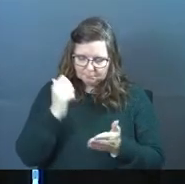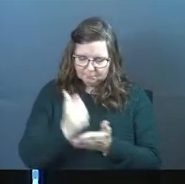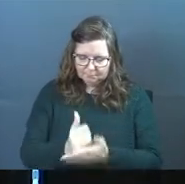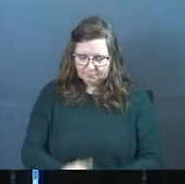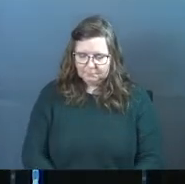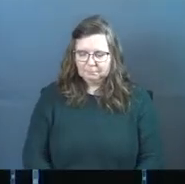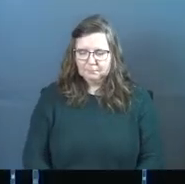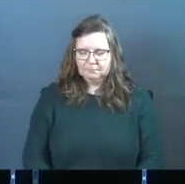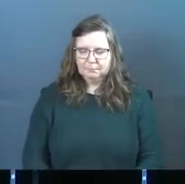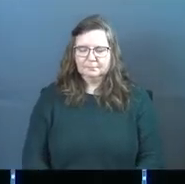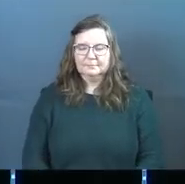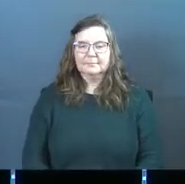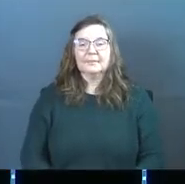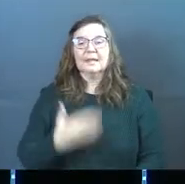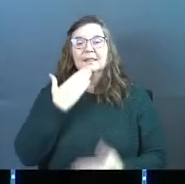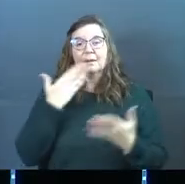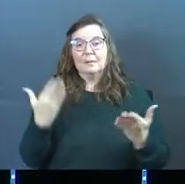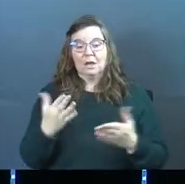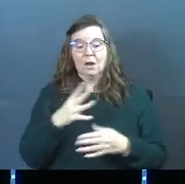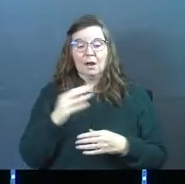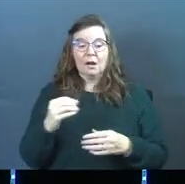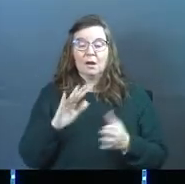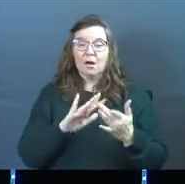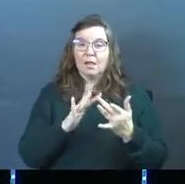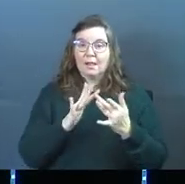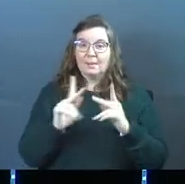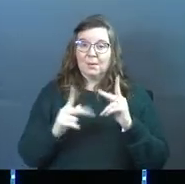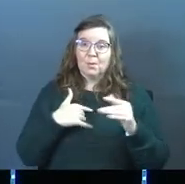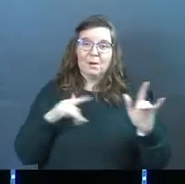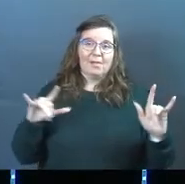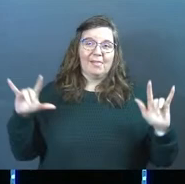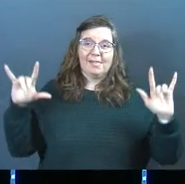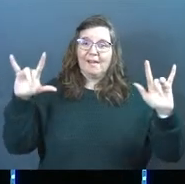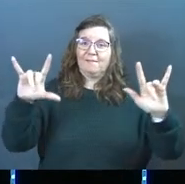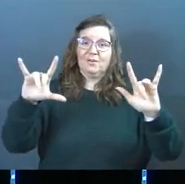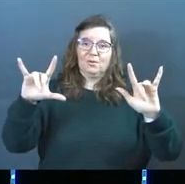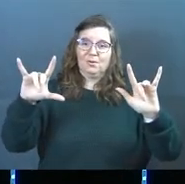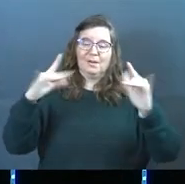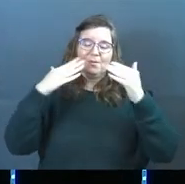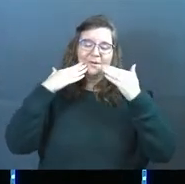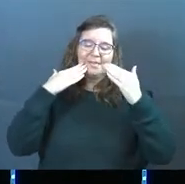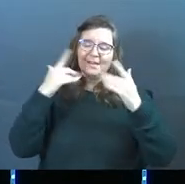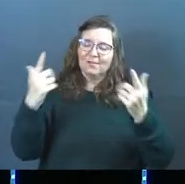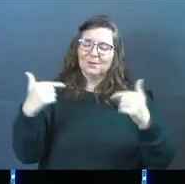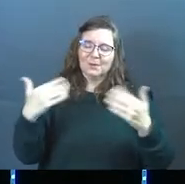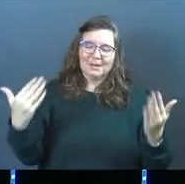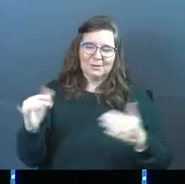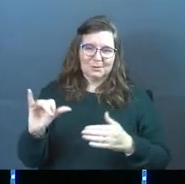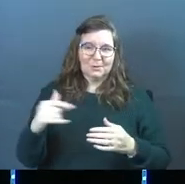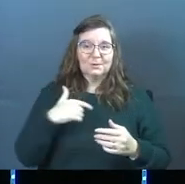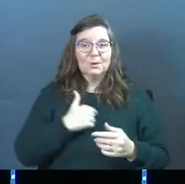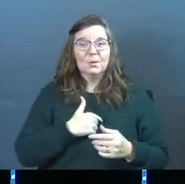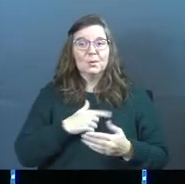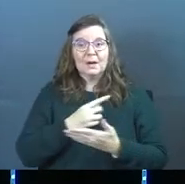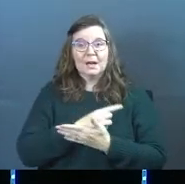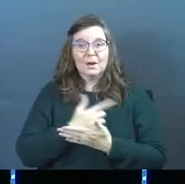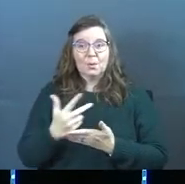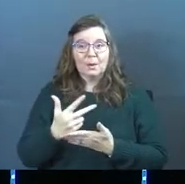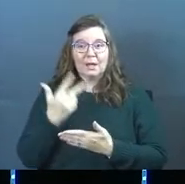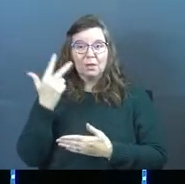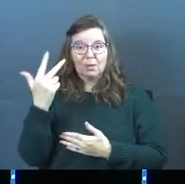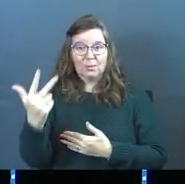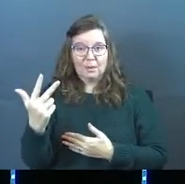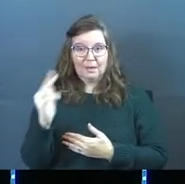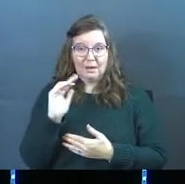Amen. Amen. Thanks for being here. And online folks, we love you. And we are thankful that you guys are here. So we are in week three